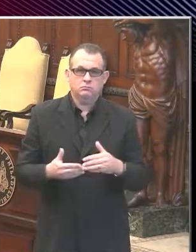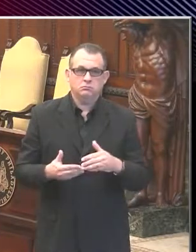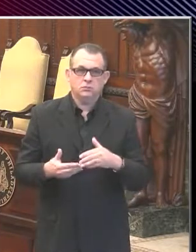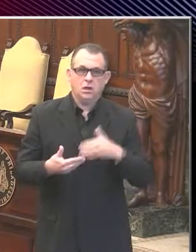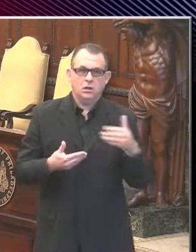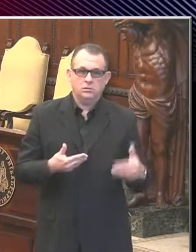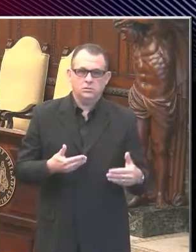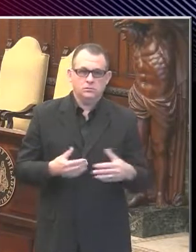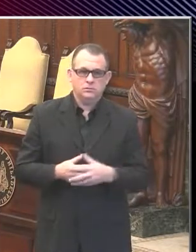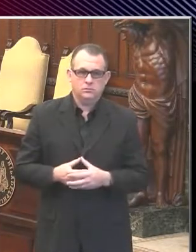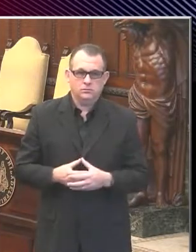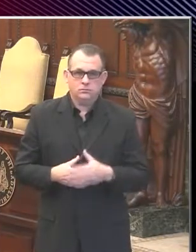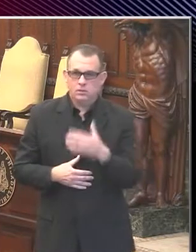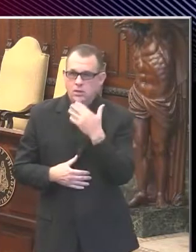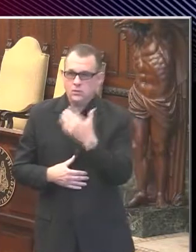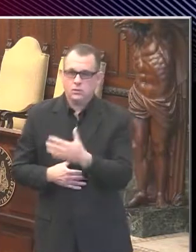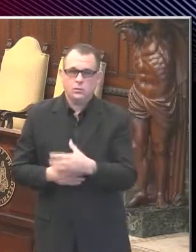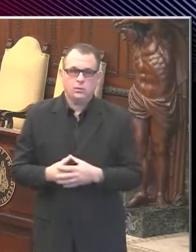Thank you, Mayor.